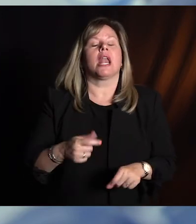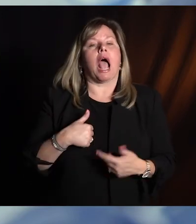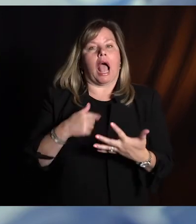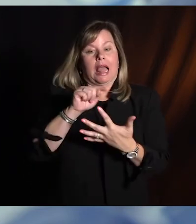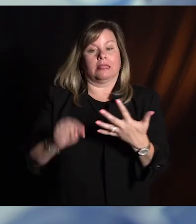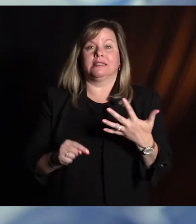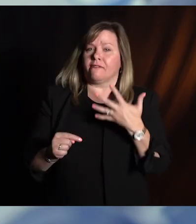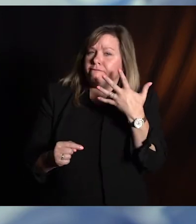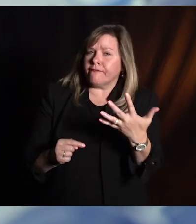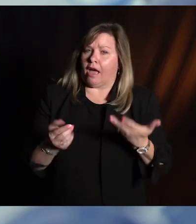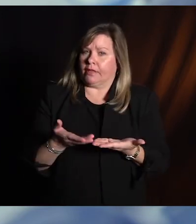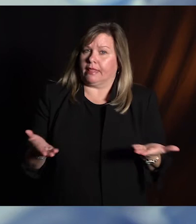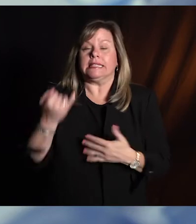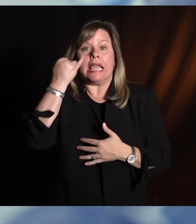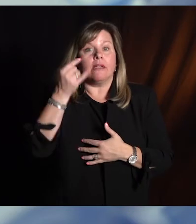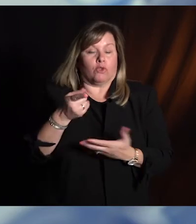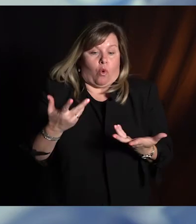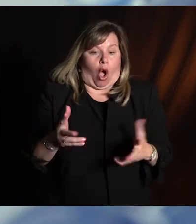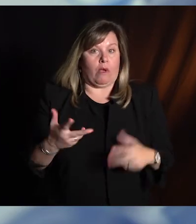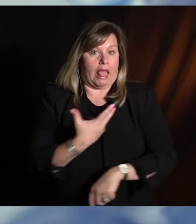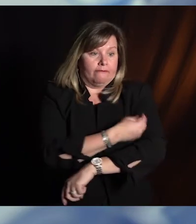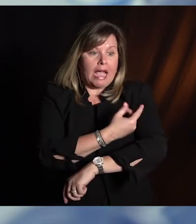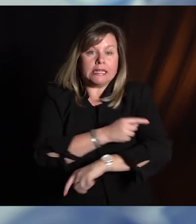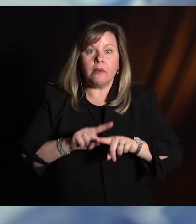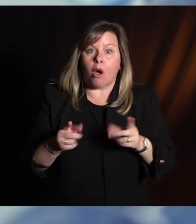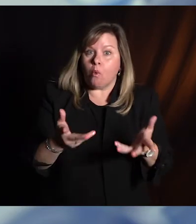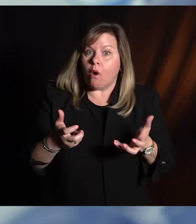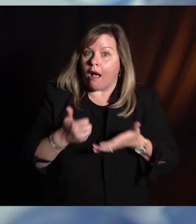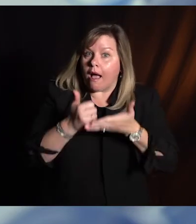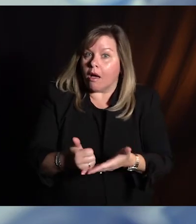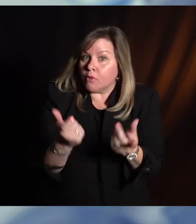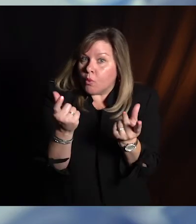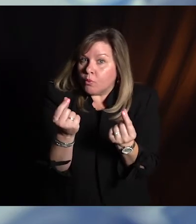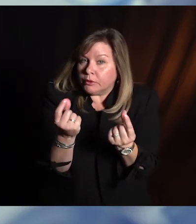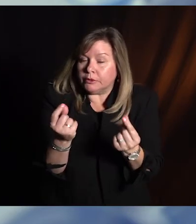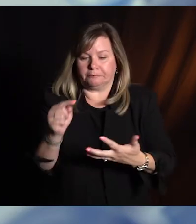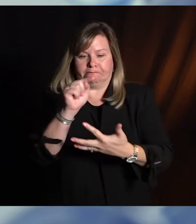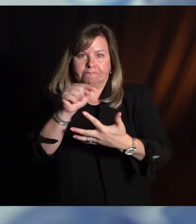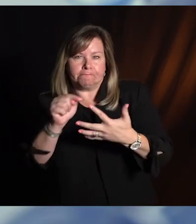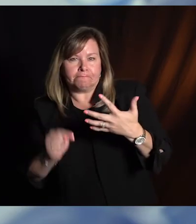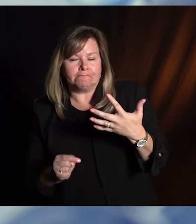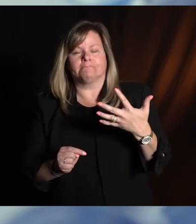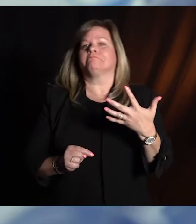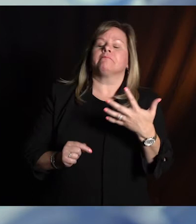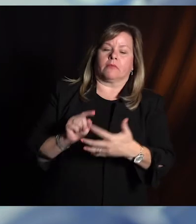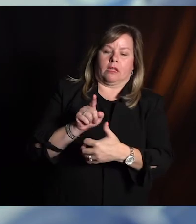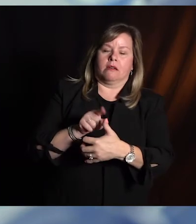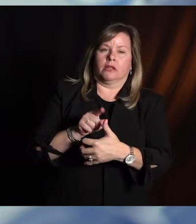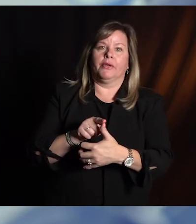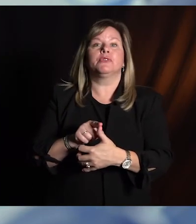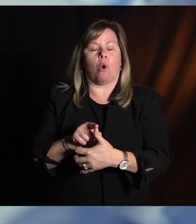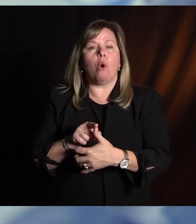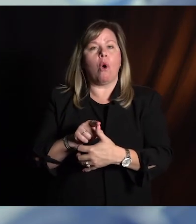that I recommend to people who have been vaccinated and who are still looking for ways to help. These are in no particular order. Number five